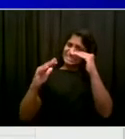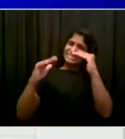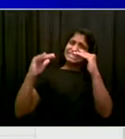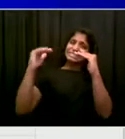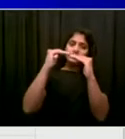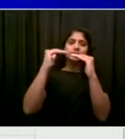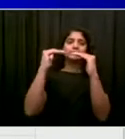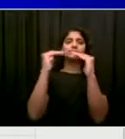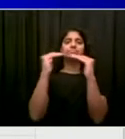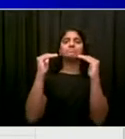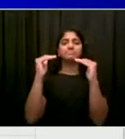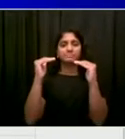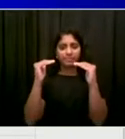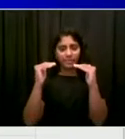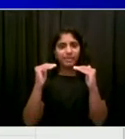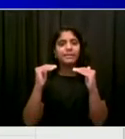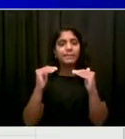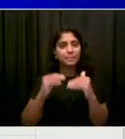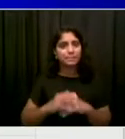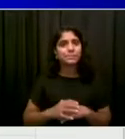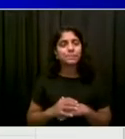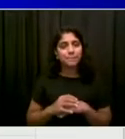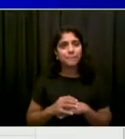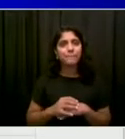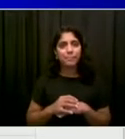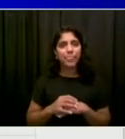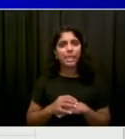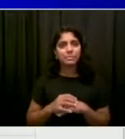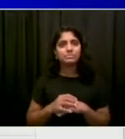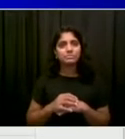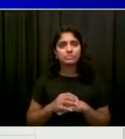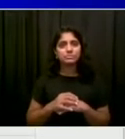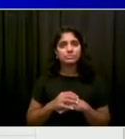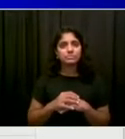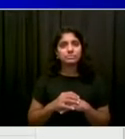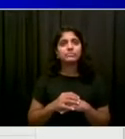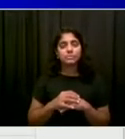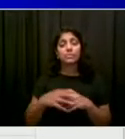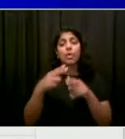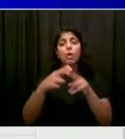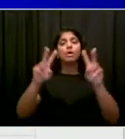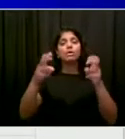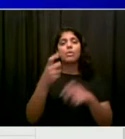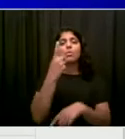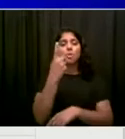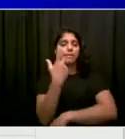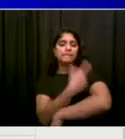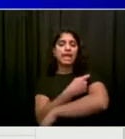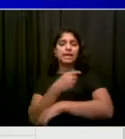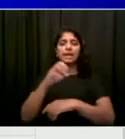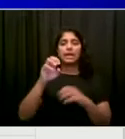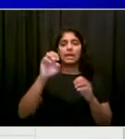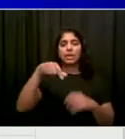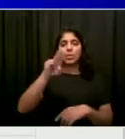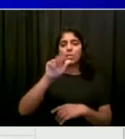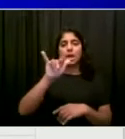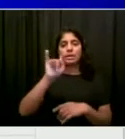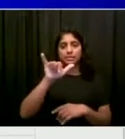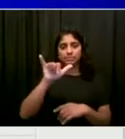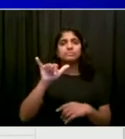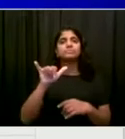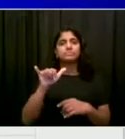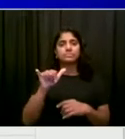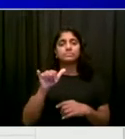into play are led by Health and Hospitals. And they are vaccinated significantly more people of color than other